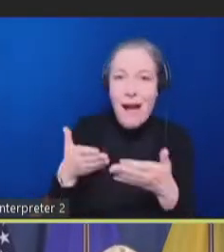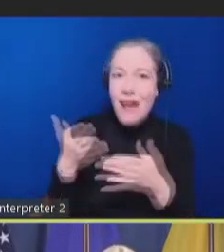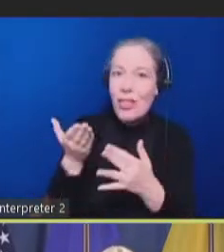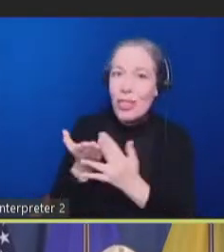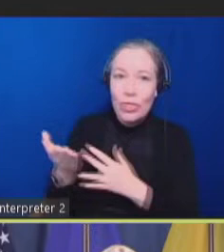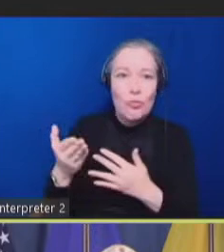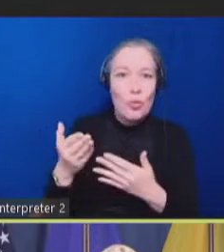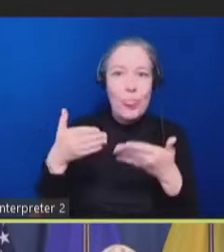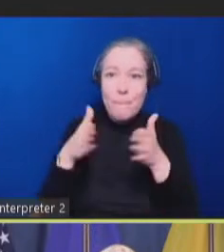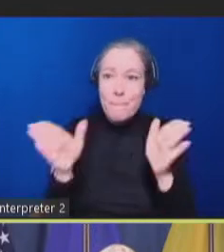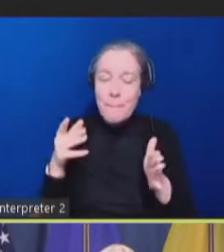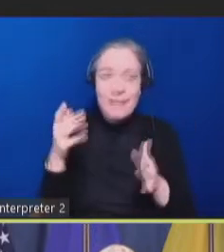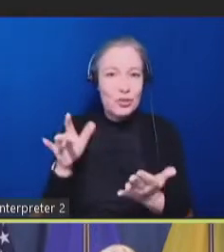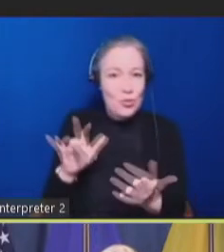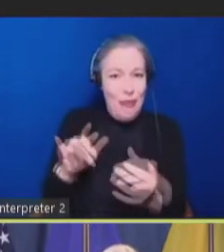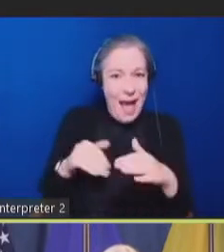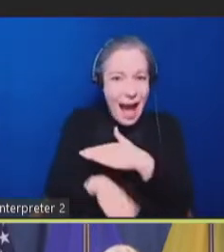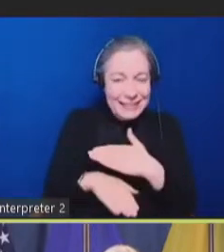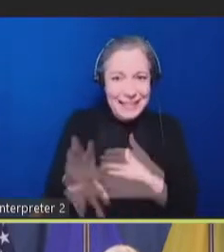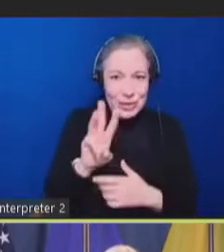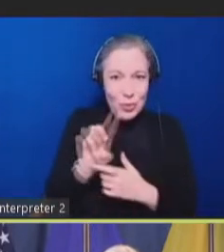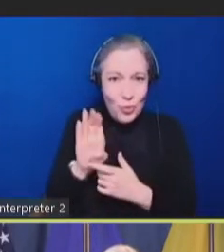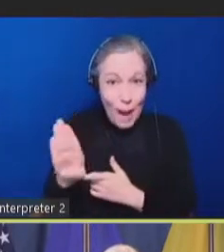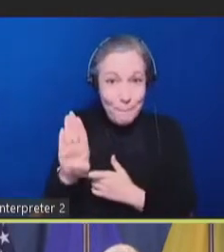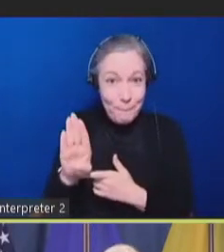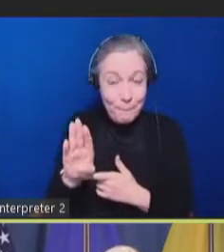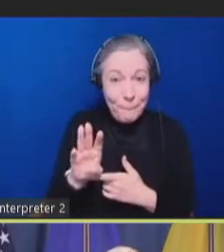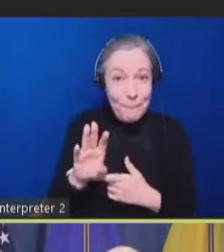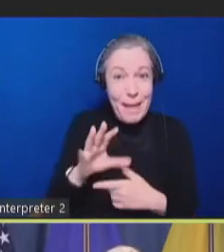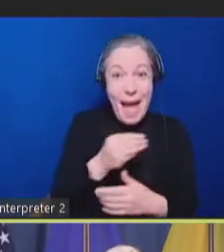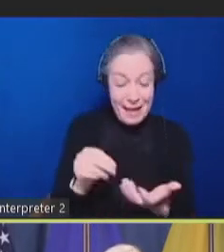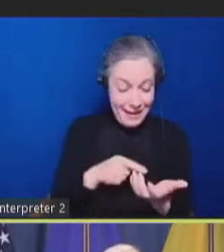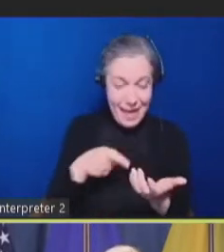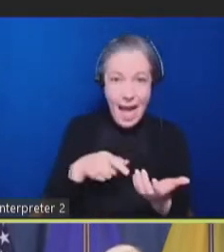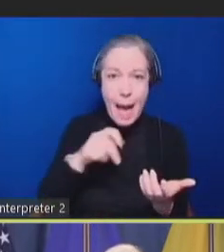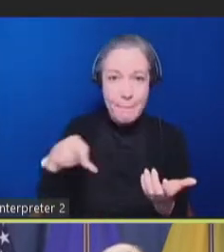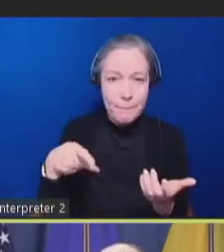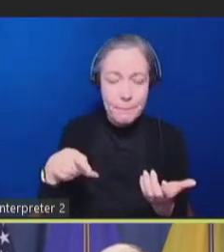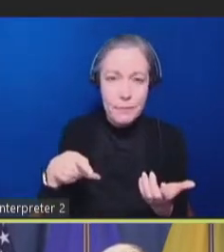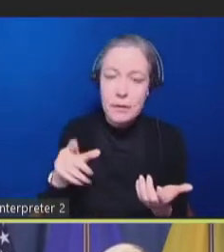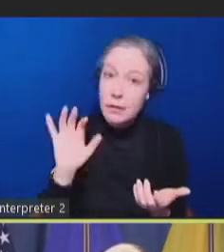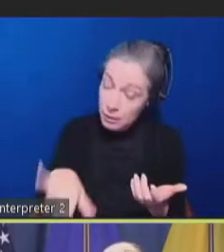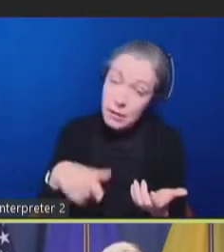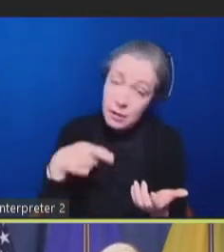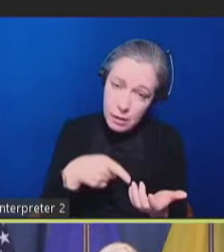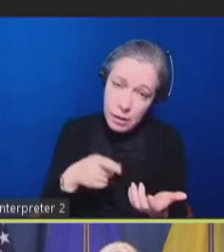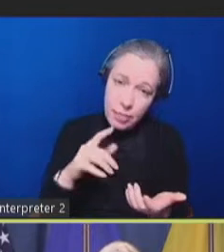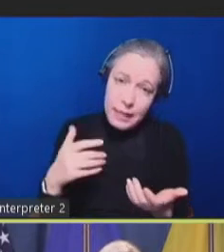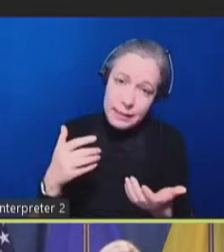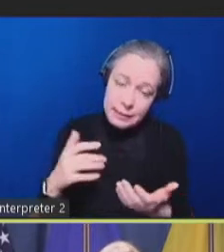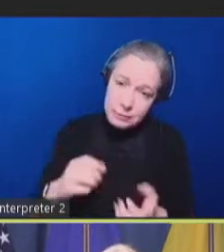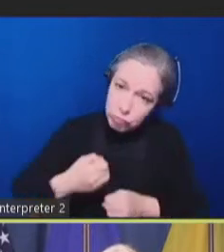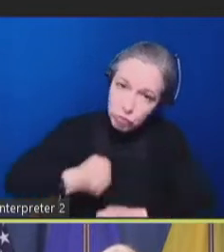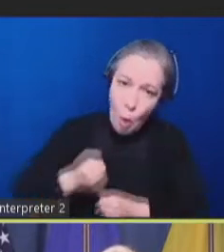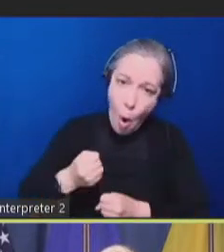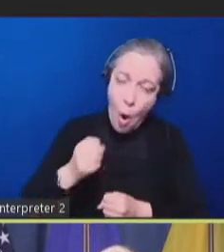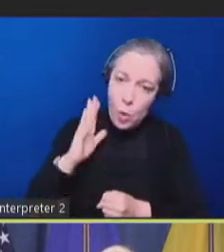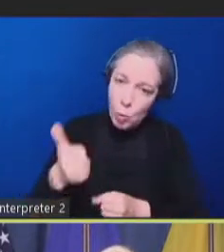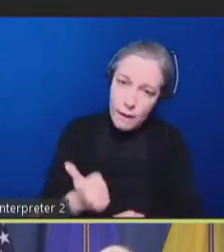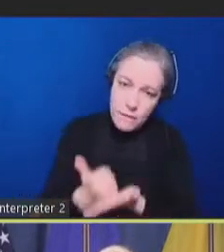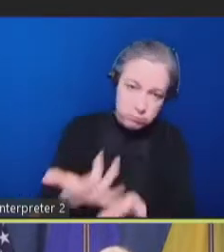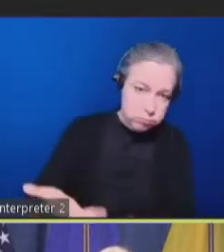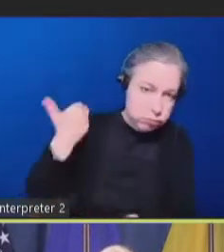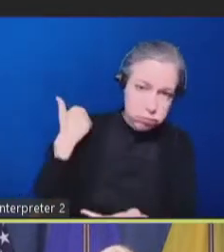been helpful during COVID-19. Further, recently, HHS Secretary Becerra announced